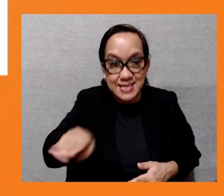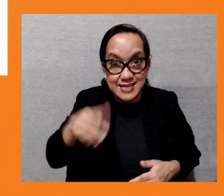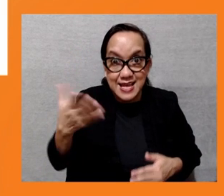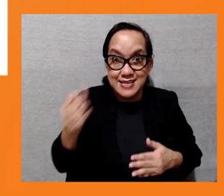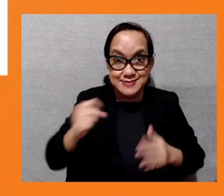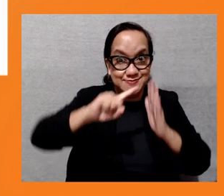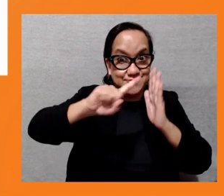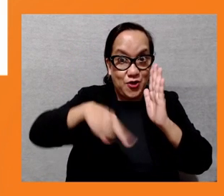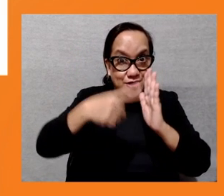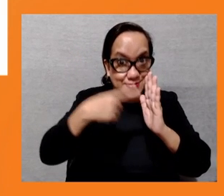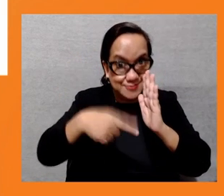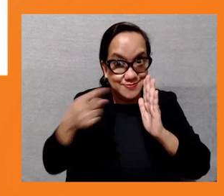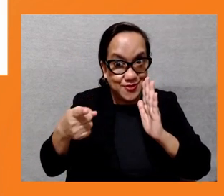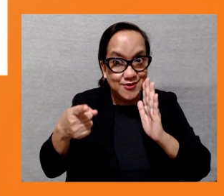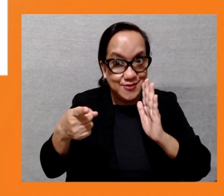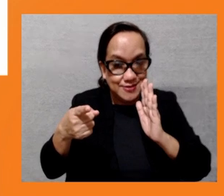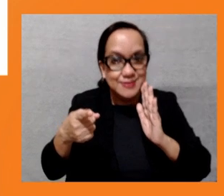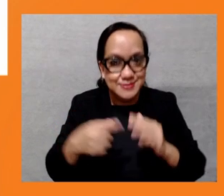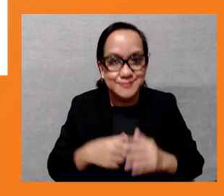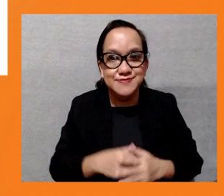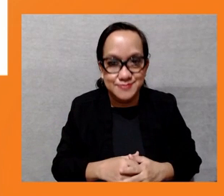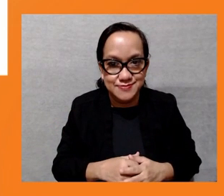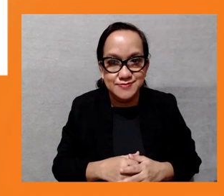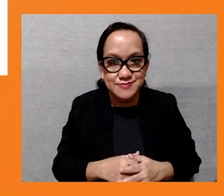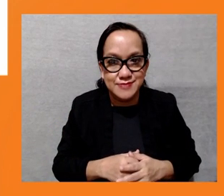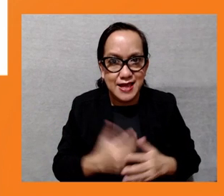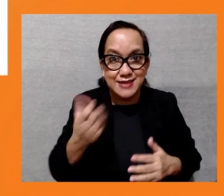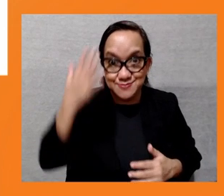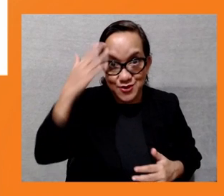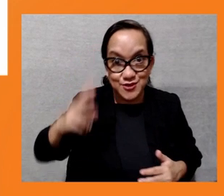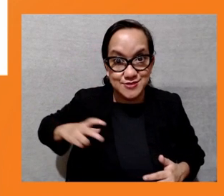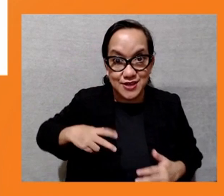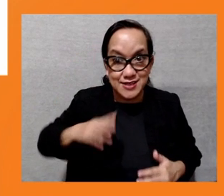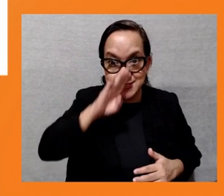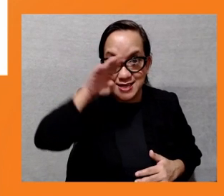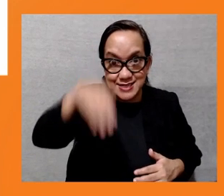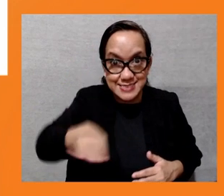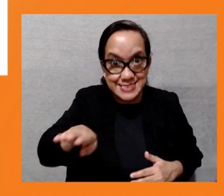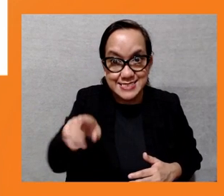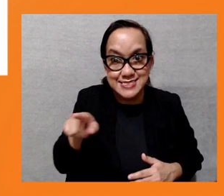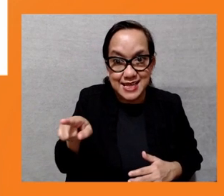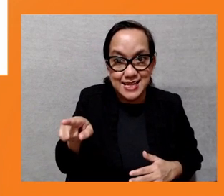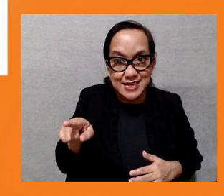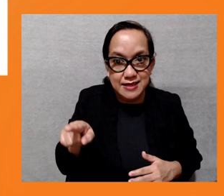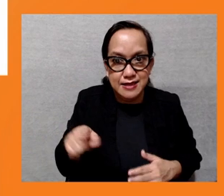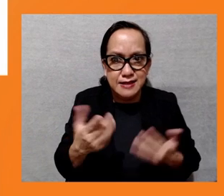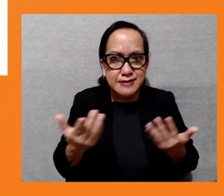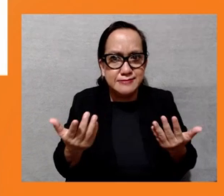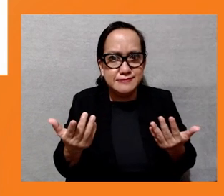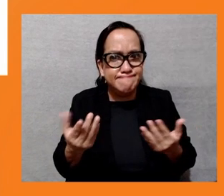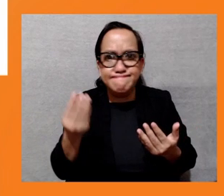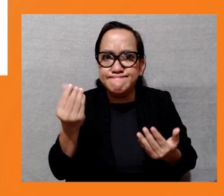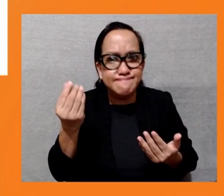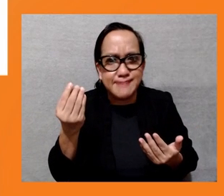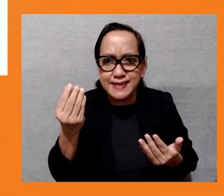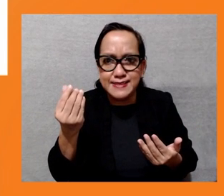And because of that, we have lost huge amount of tourism money. And this is the the greatest elephant gathering in